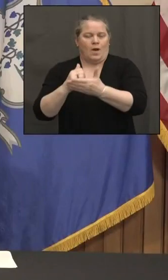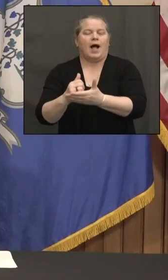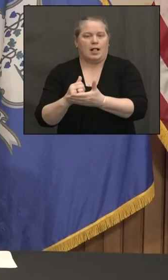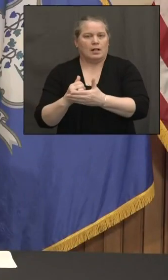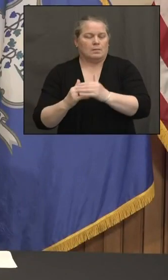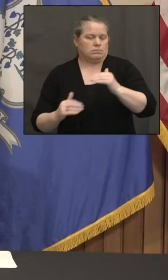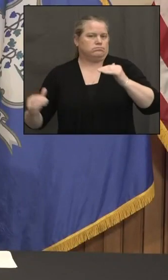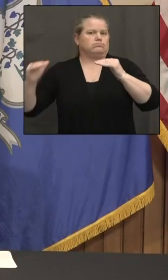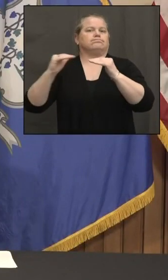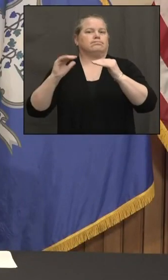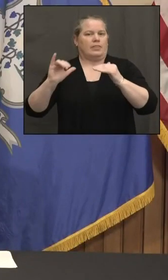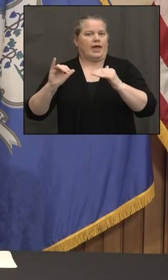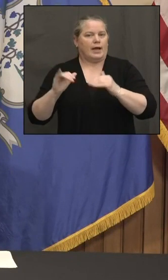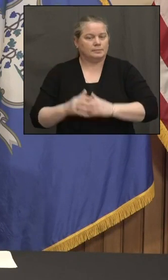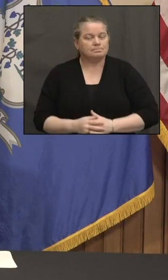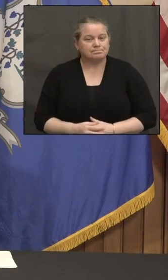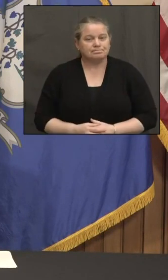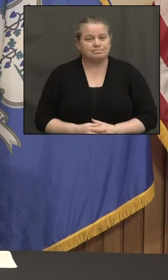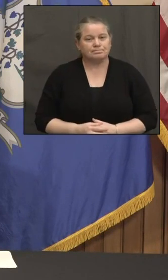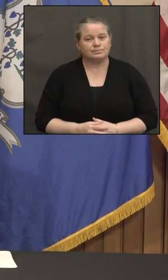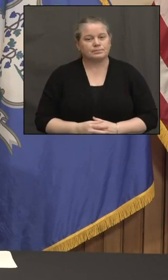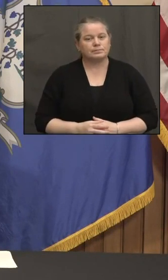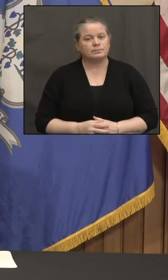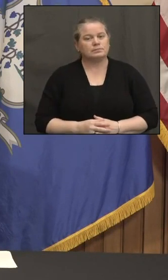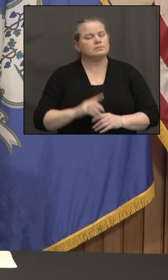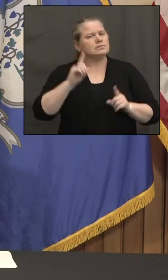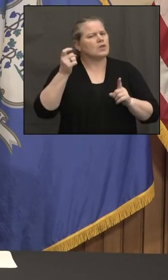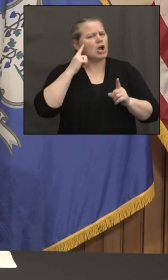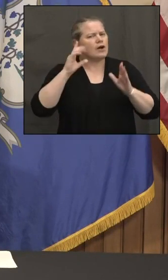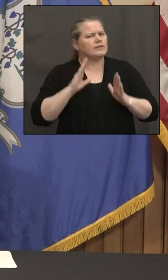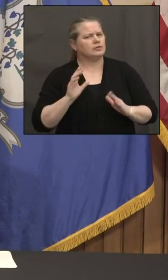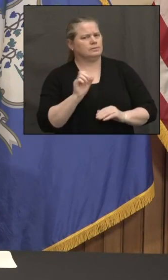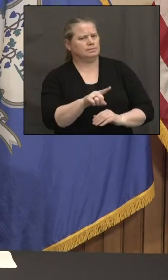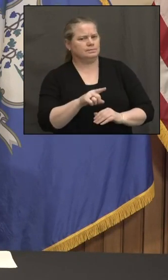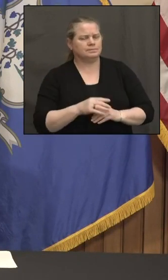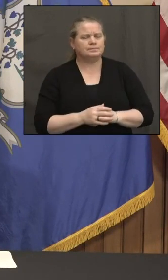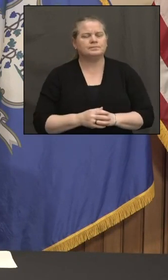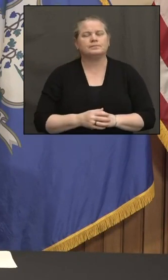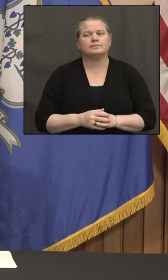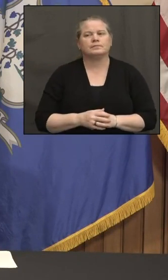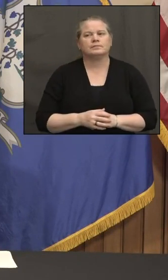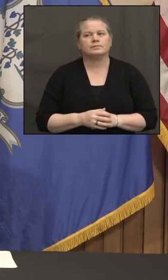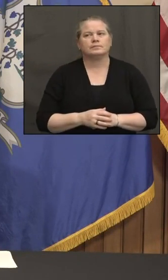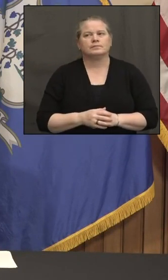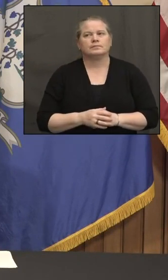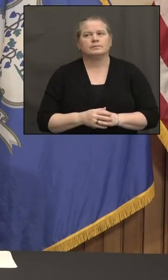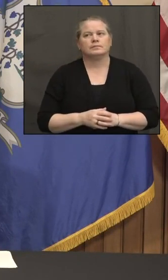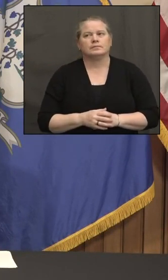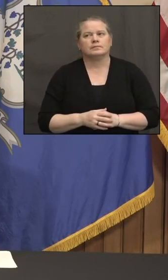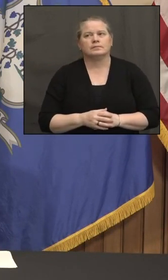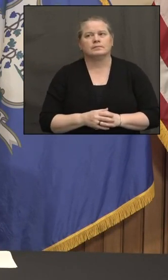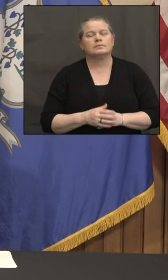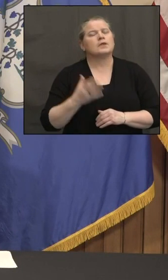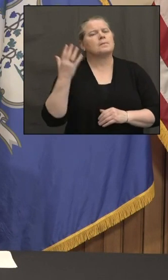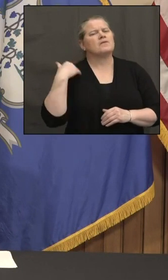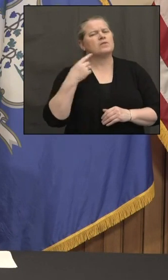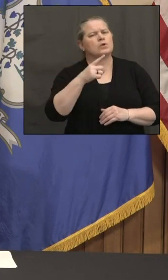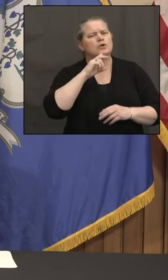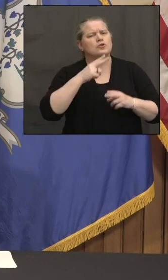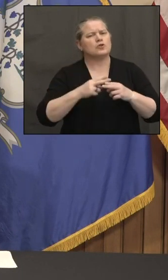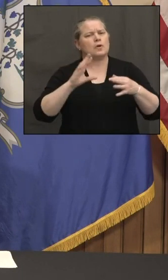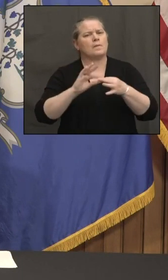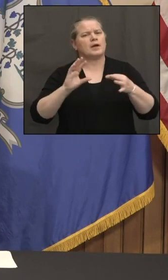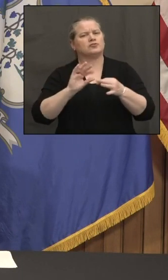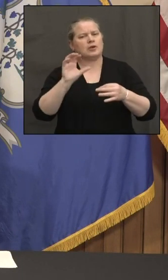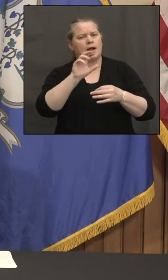And for the Governor, earlier in the month you said that Connecticut has earned the ability to roll back capacity